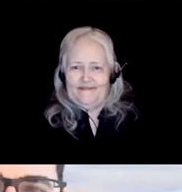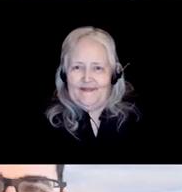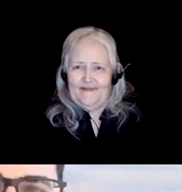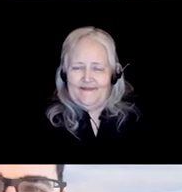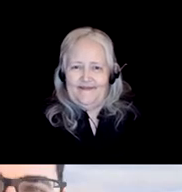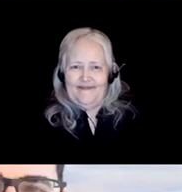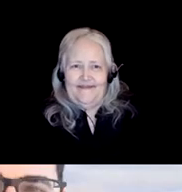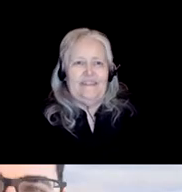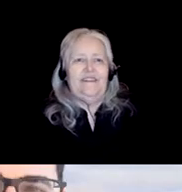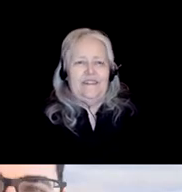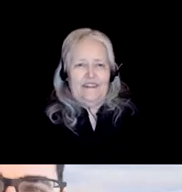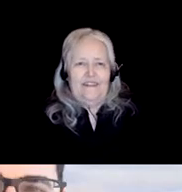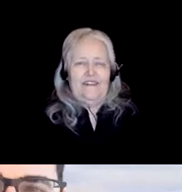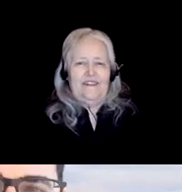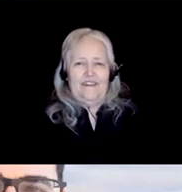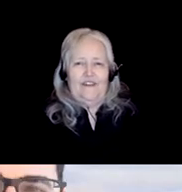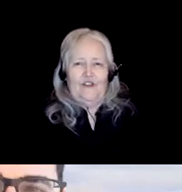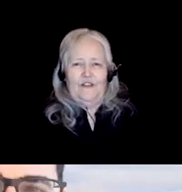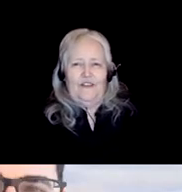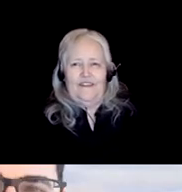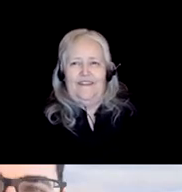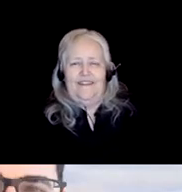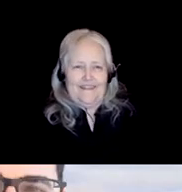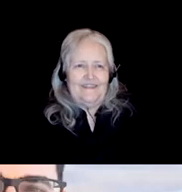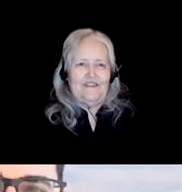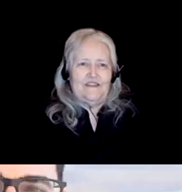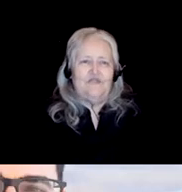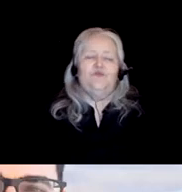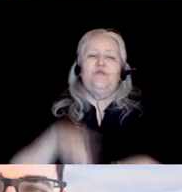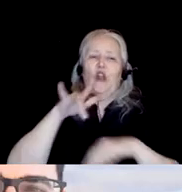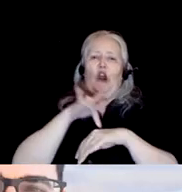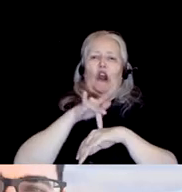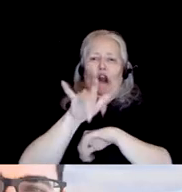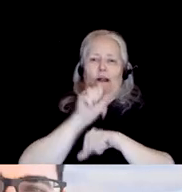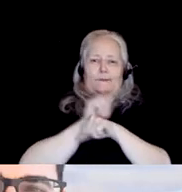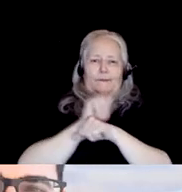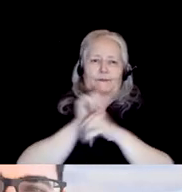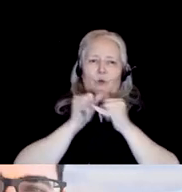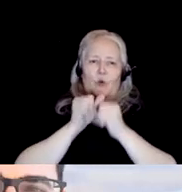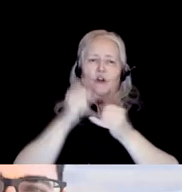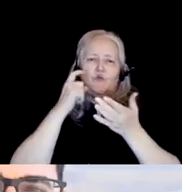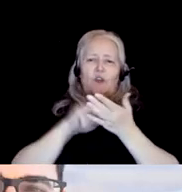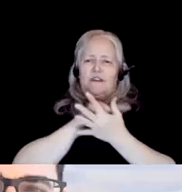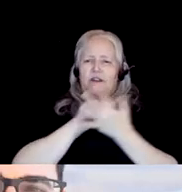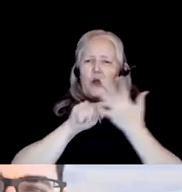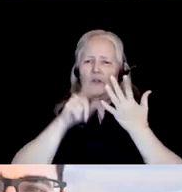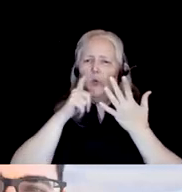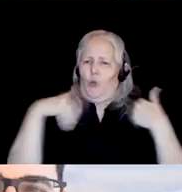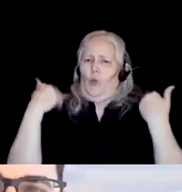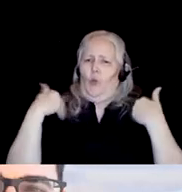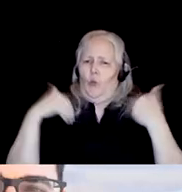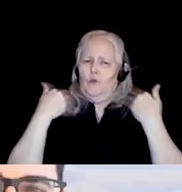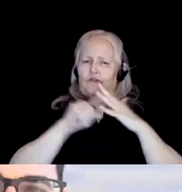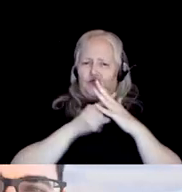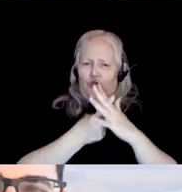That's good. I just said thank you. So the Early Career Award recognizes scholars early in their career who have made